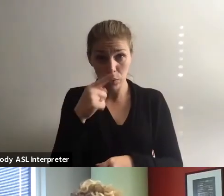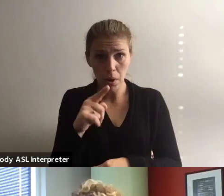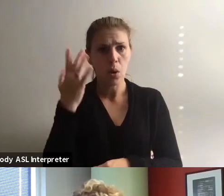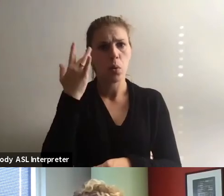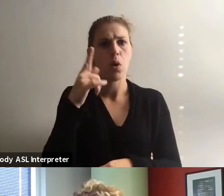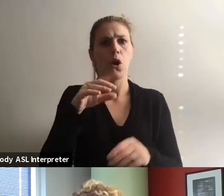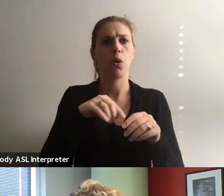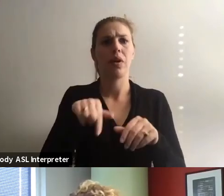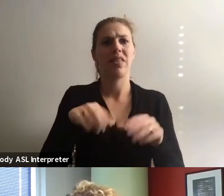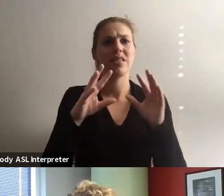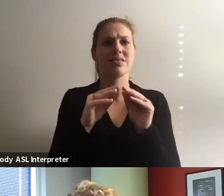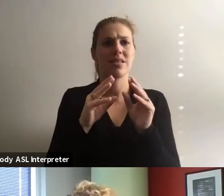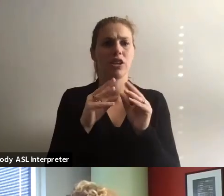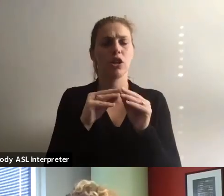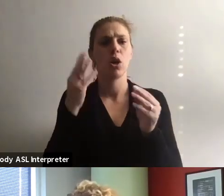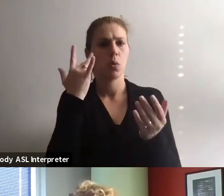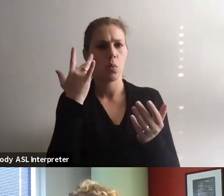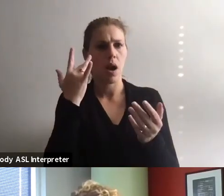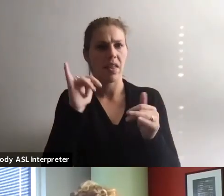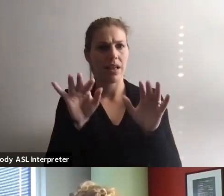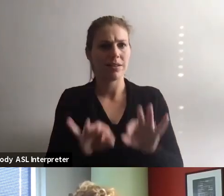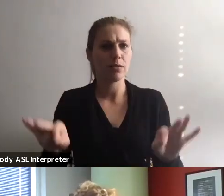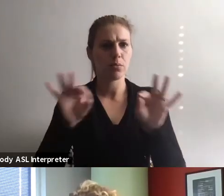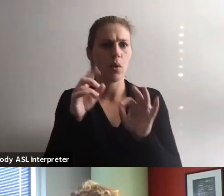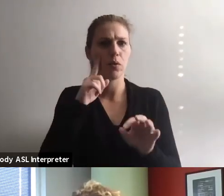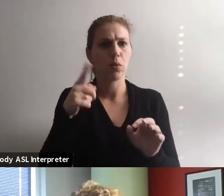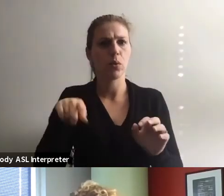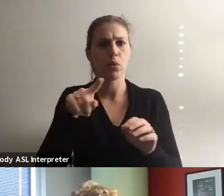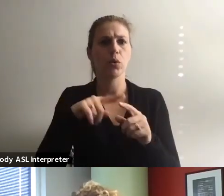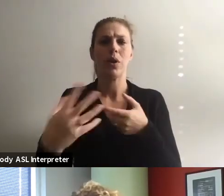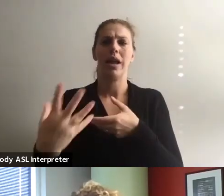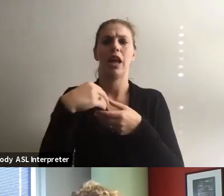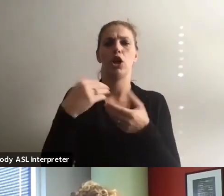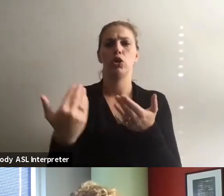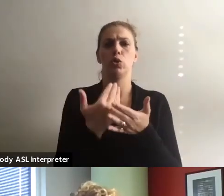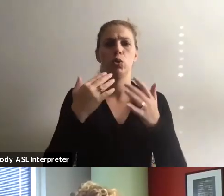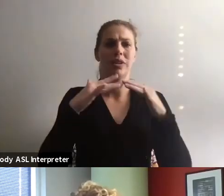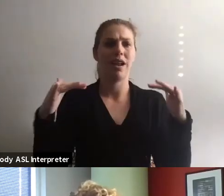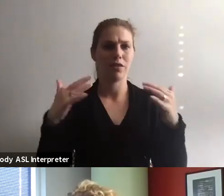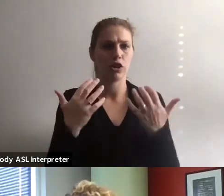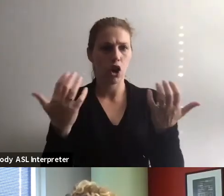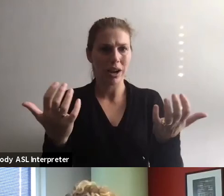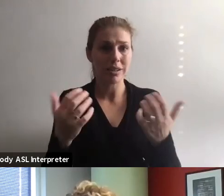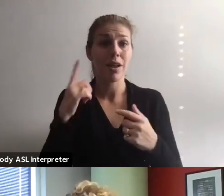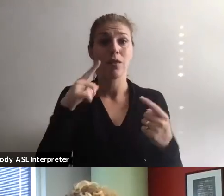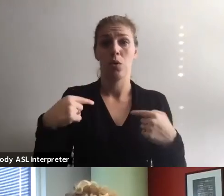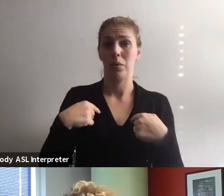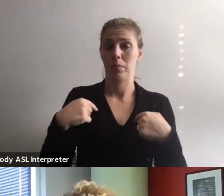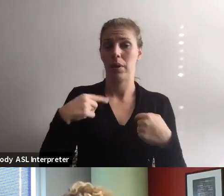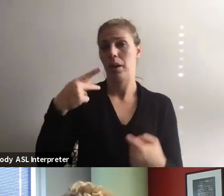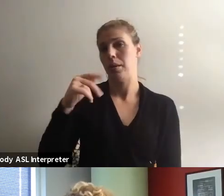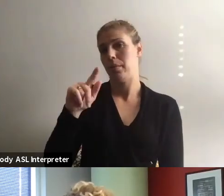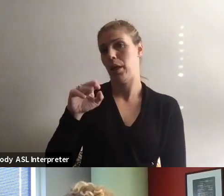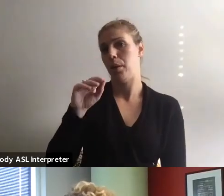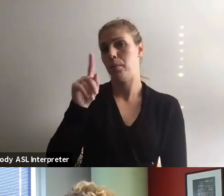are you in this session? And why are you, why is that important to you engaging new and diverse audiences? For me, I think Palermo, you